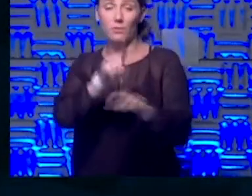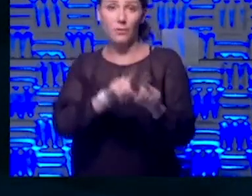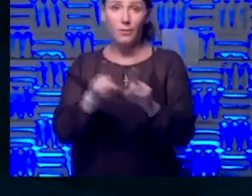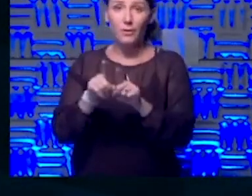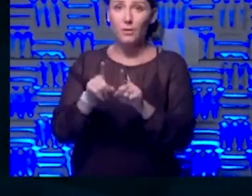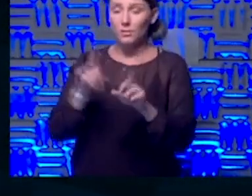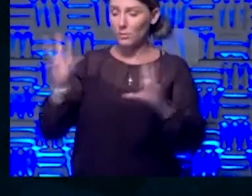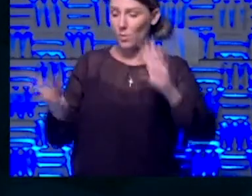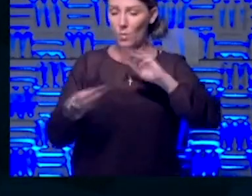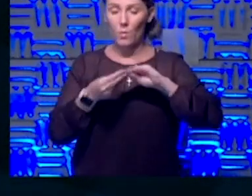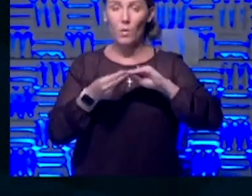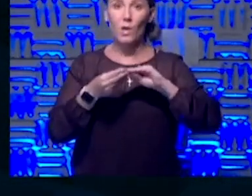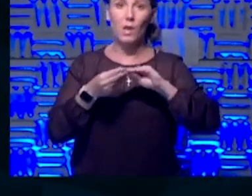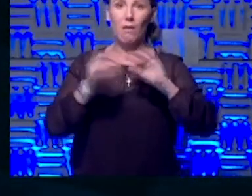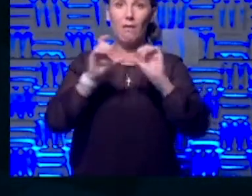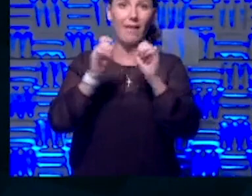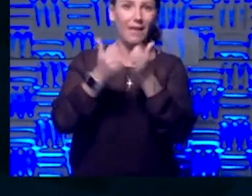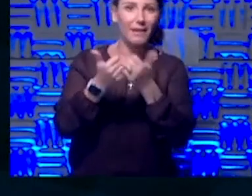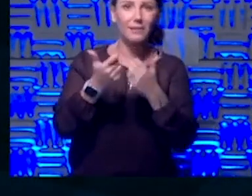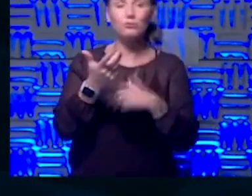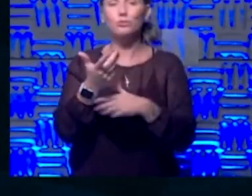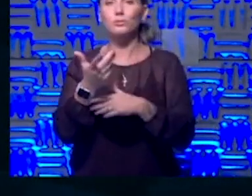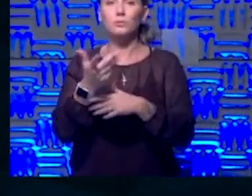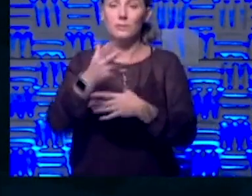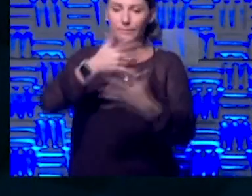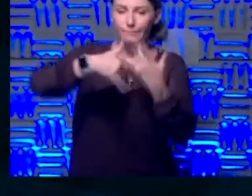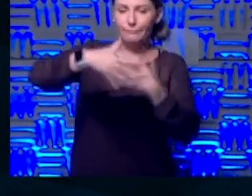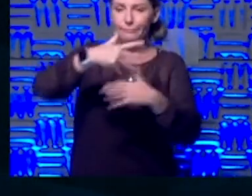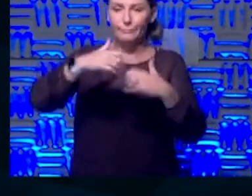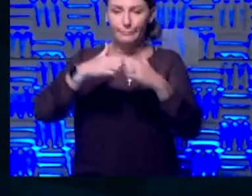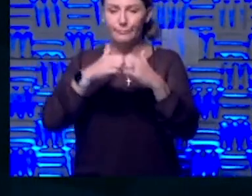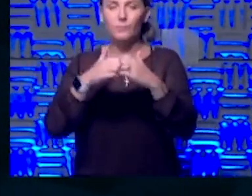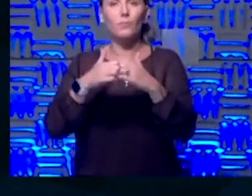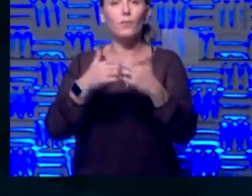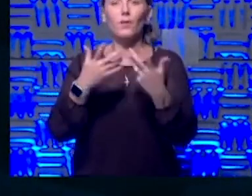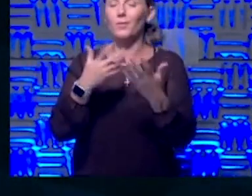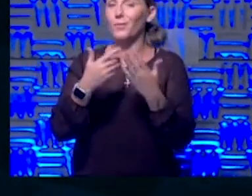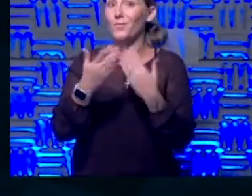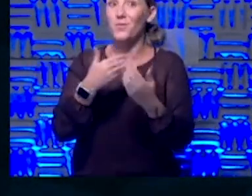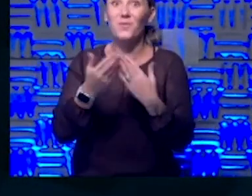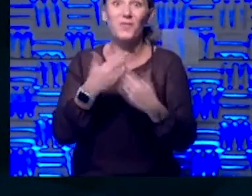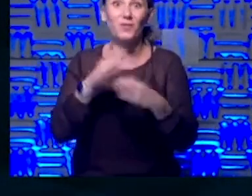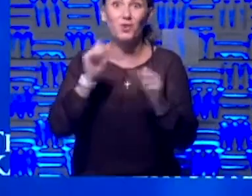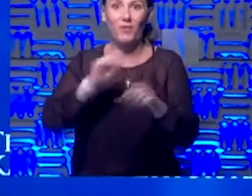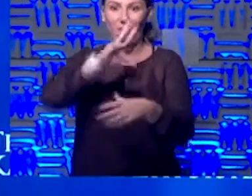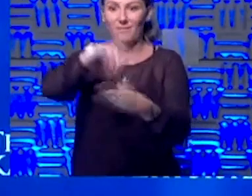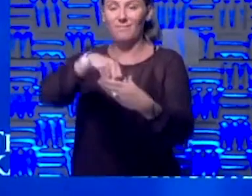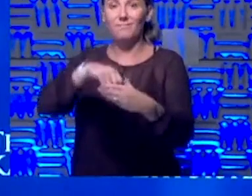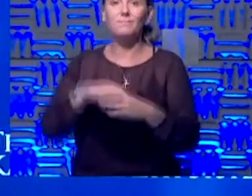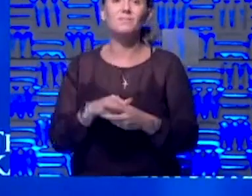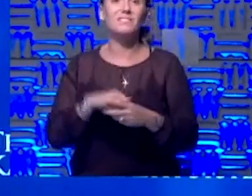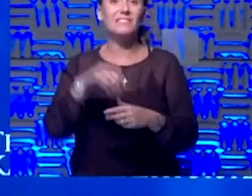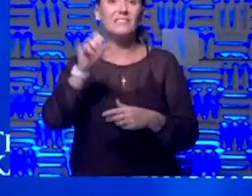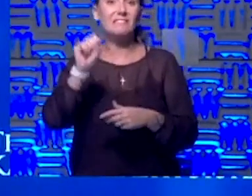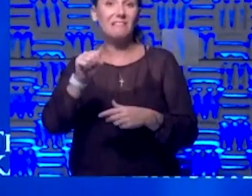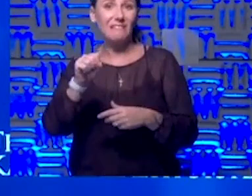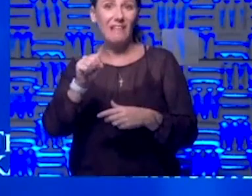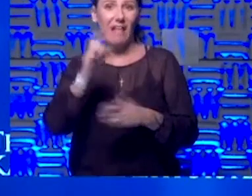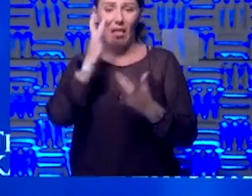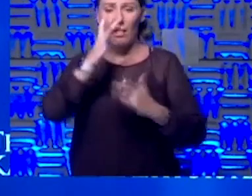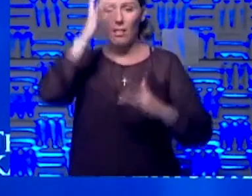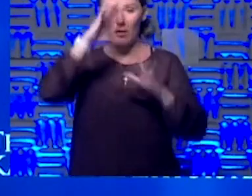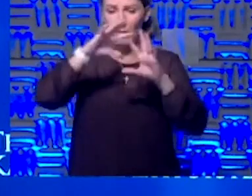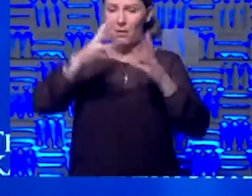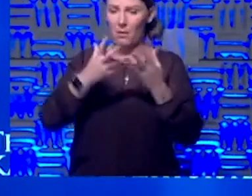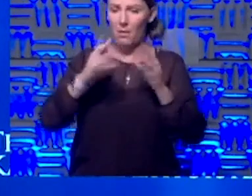whole agency, an inner collaboration between about everybody that you can think of. Yeah, pandemics are like that. They make